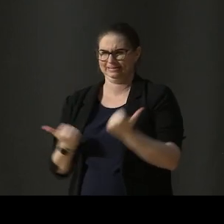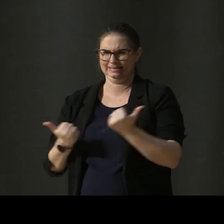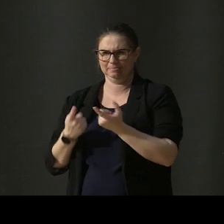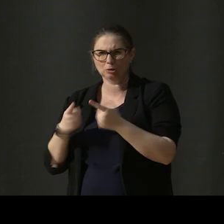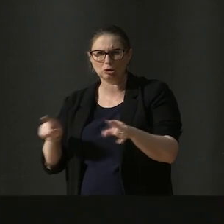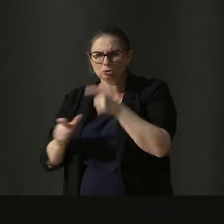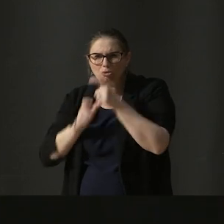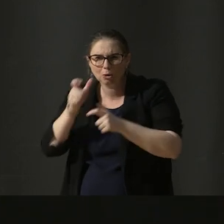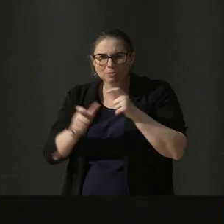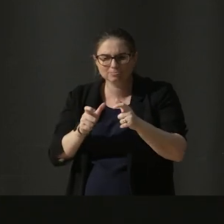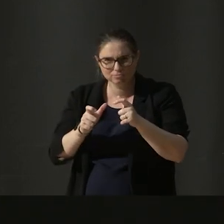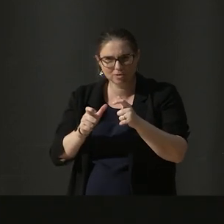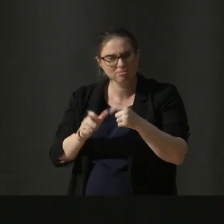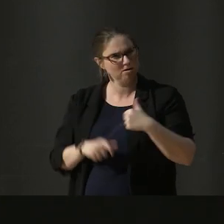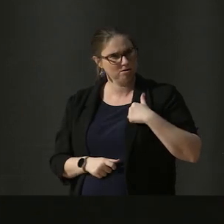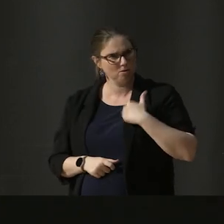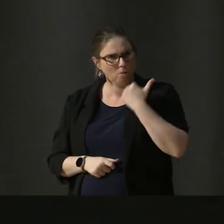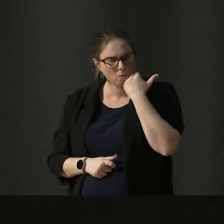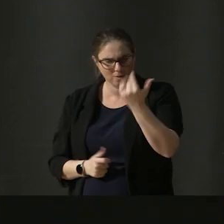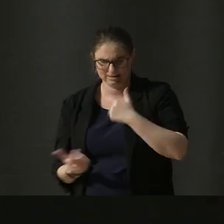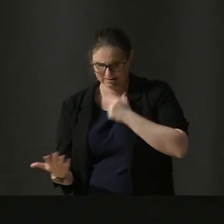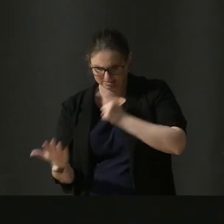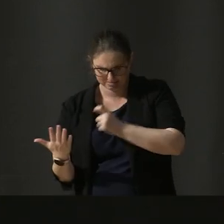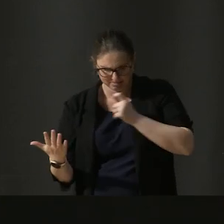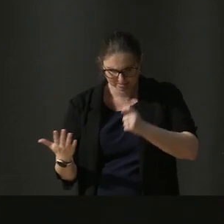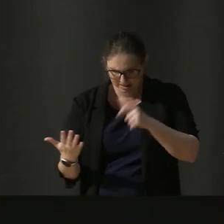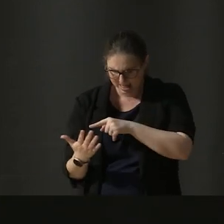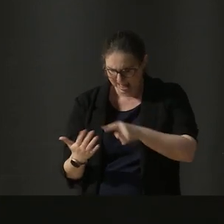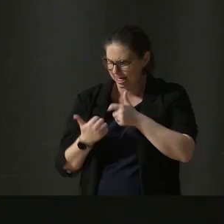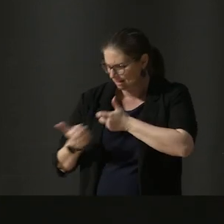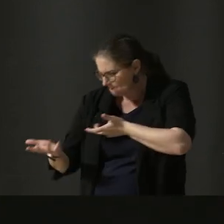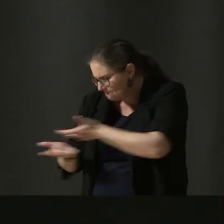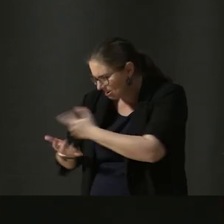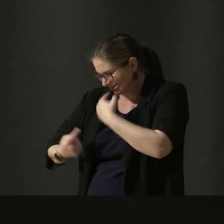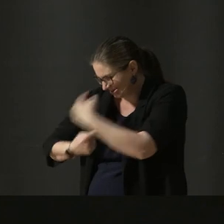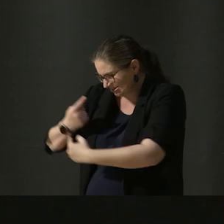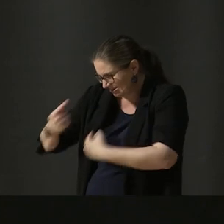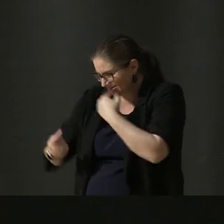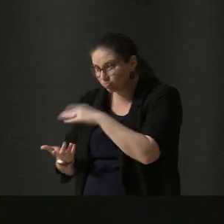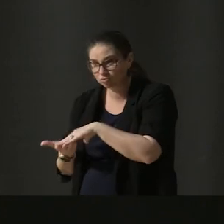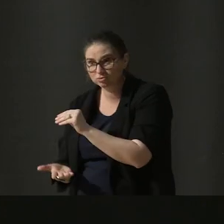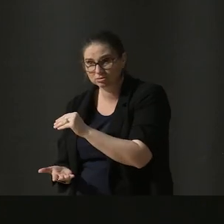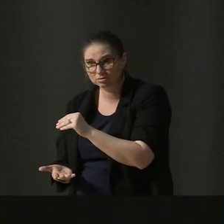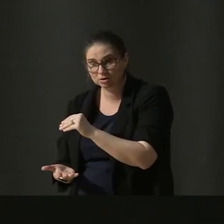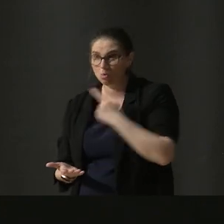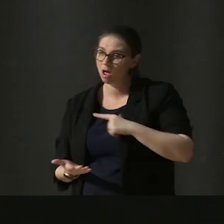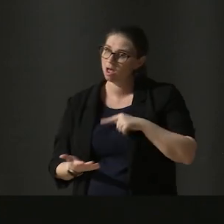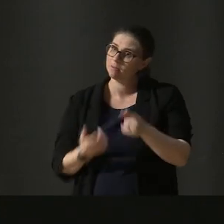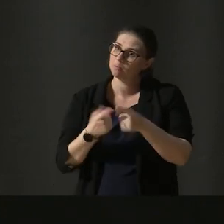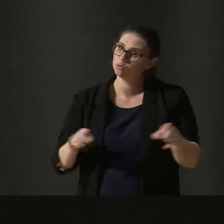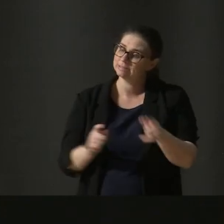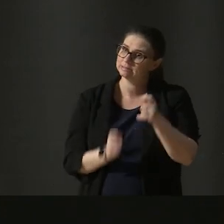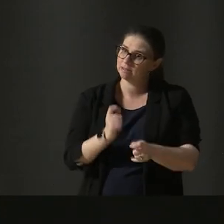I always take the time to go through these reports very carefully with my students, because the same reason that makes them so helpful